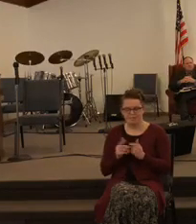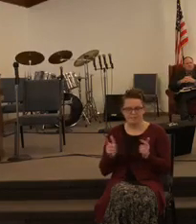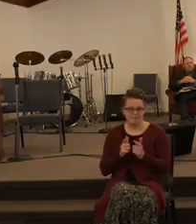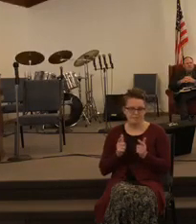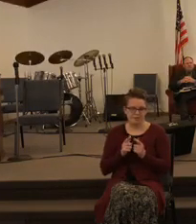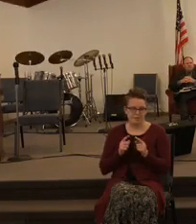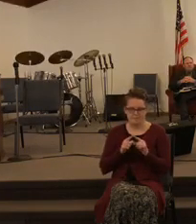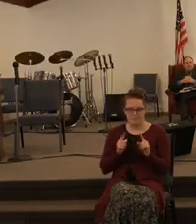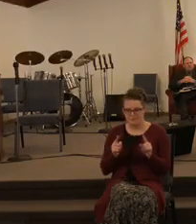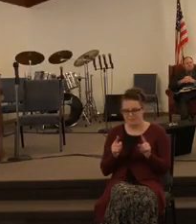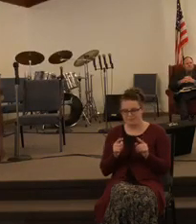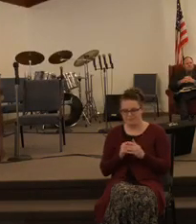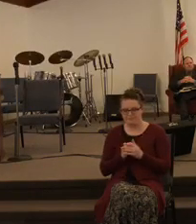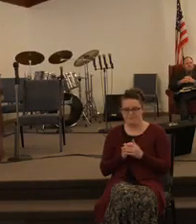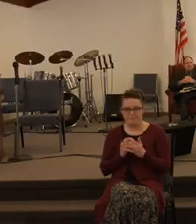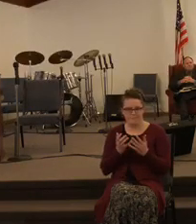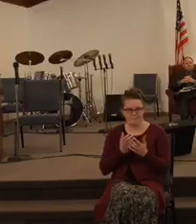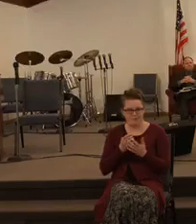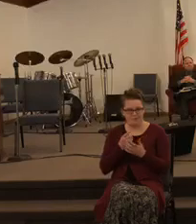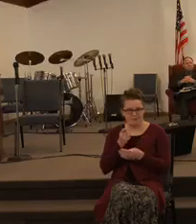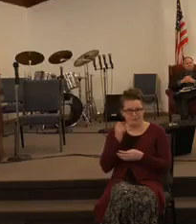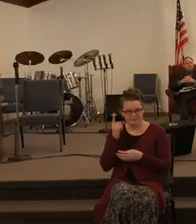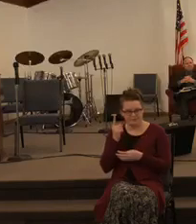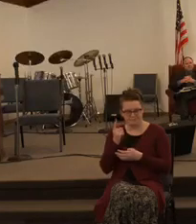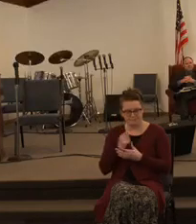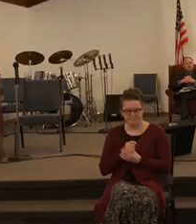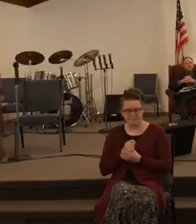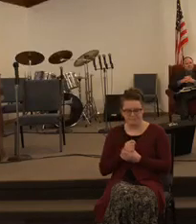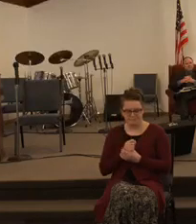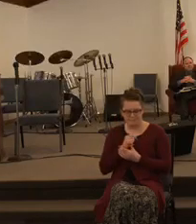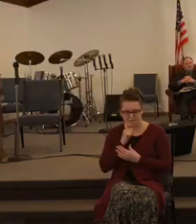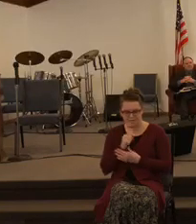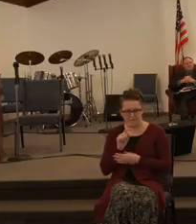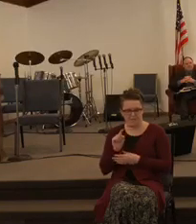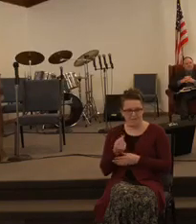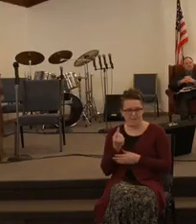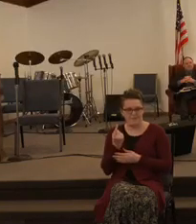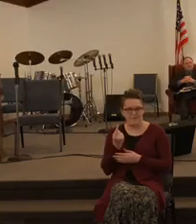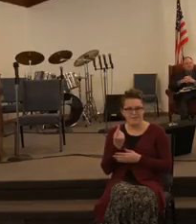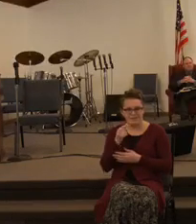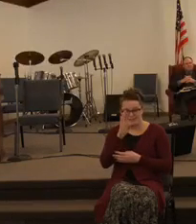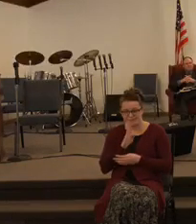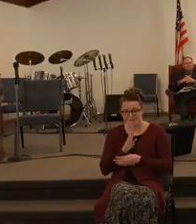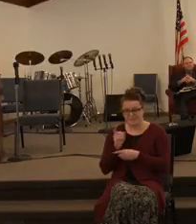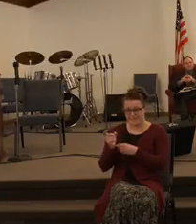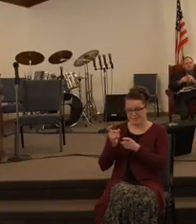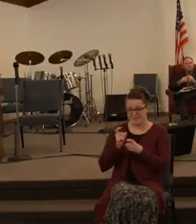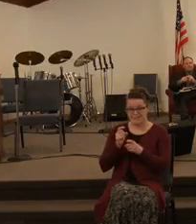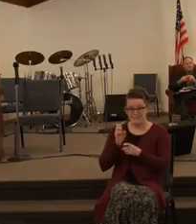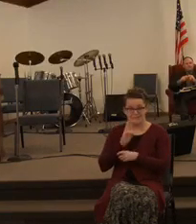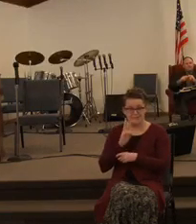I want you to understand something not only is God going to give you water to drink